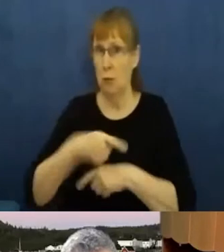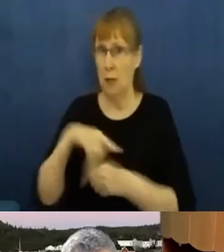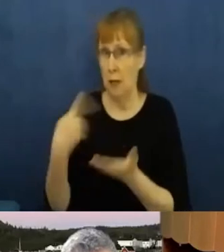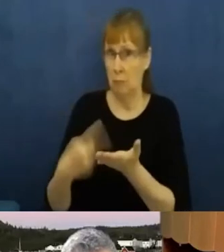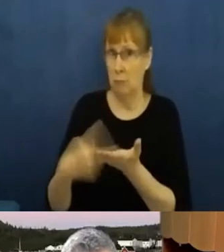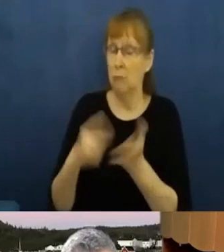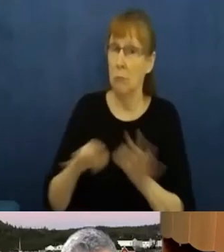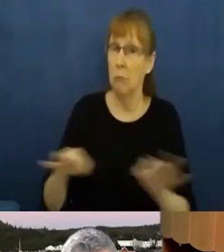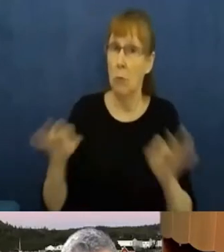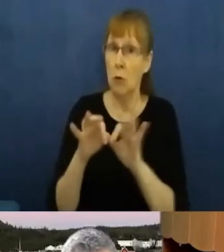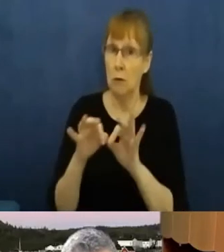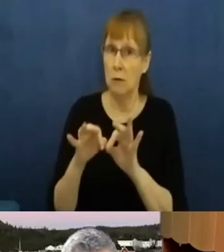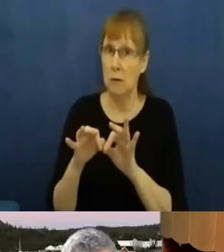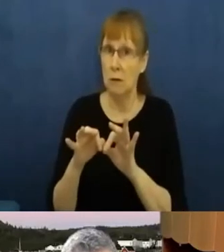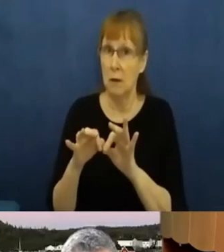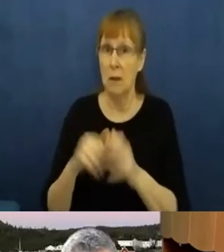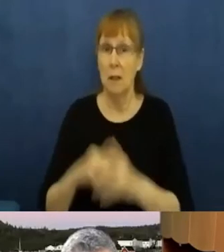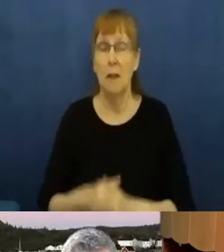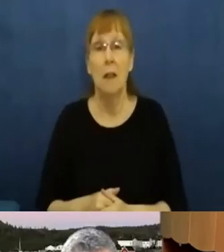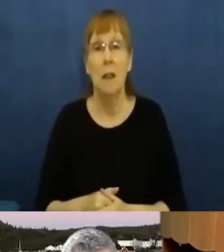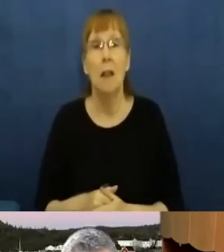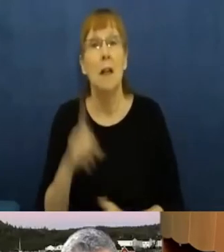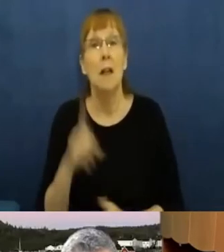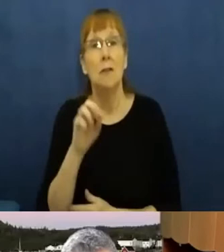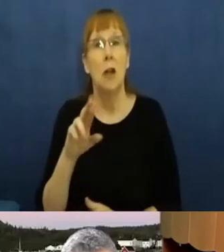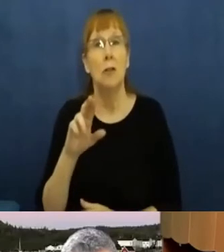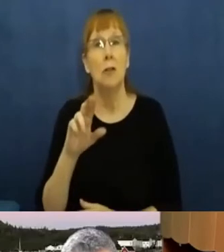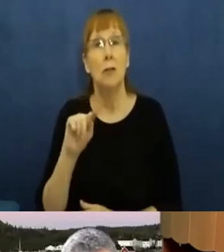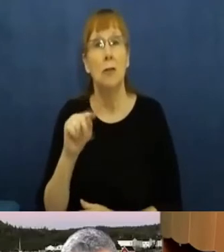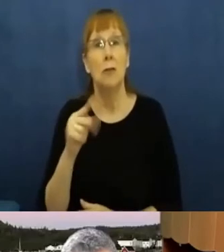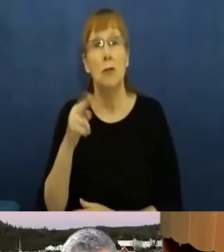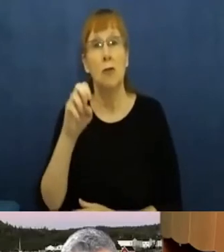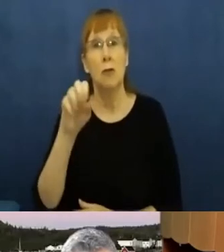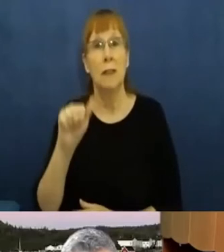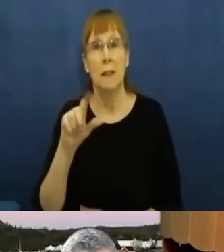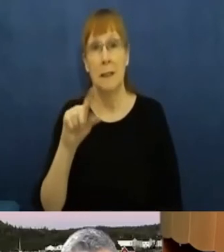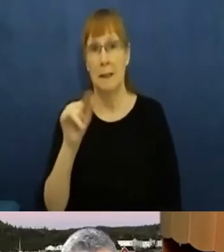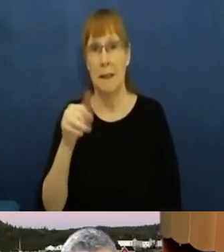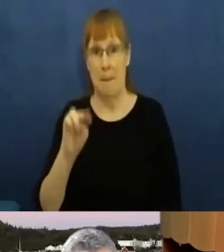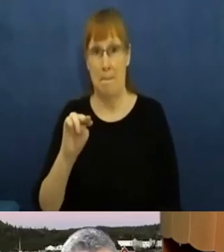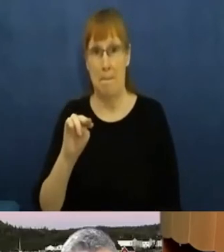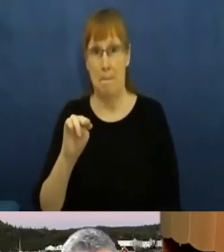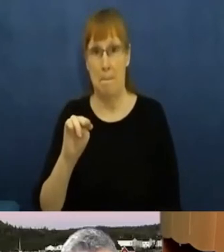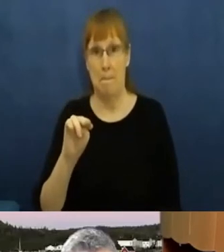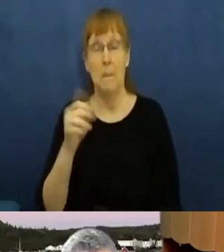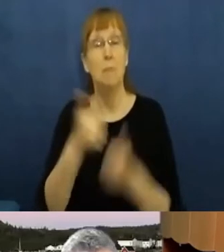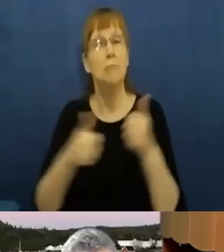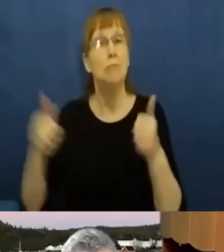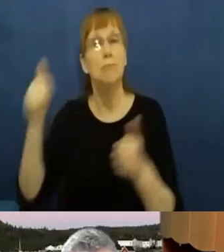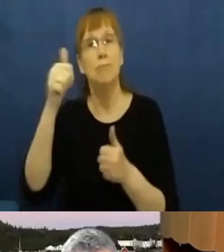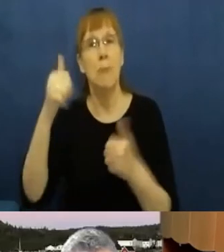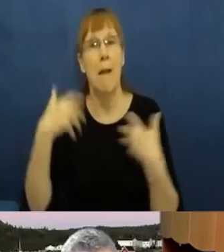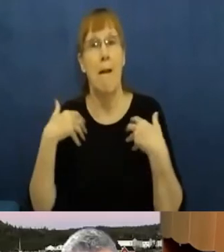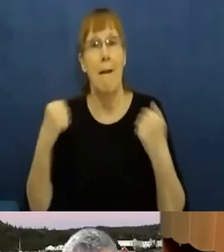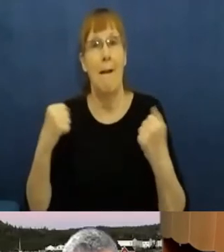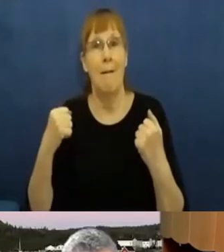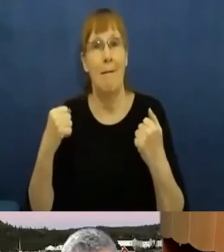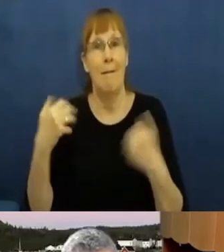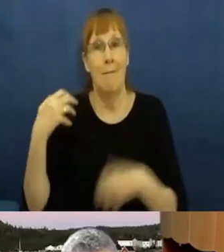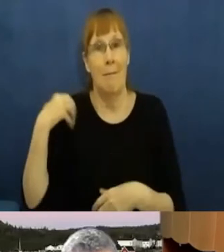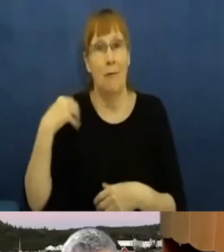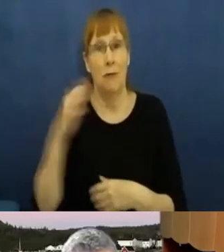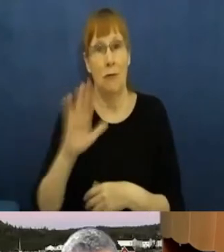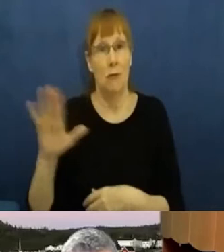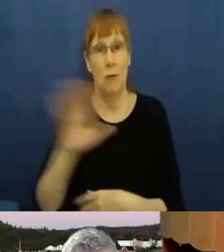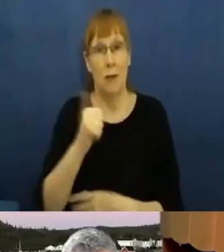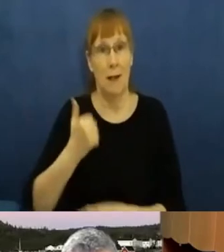As recognized by Dr. Theresa Tam, Canada's Chief Public Health Officer, our First Nations, Inuit and Métis communities across the